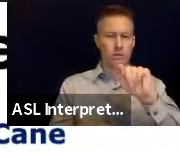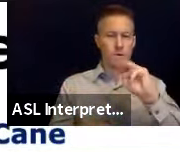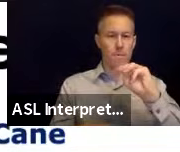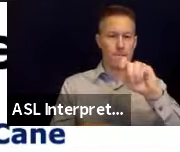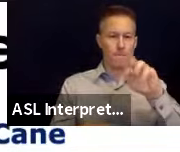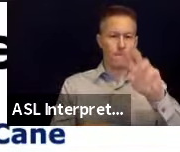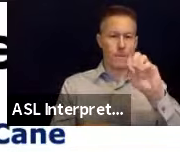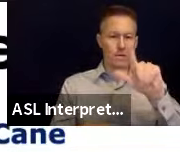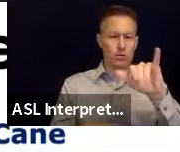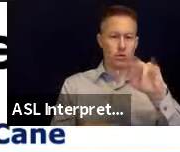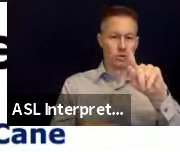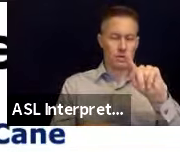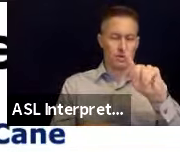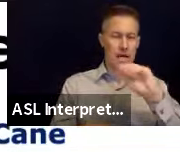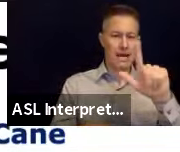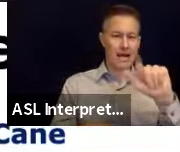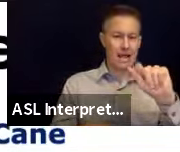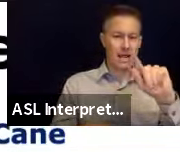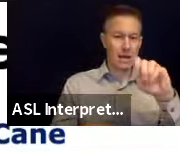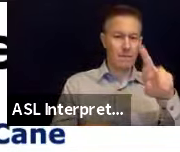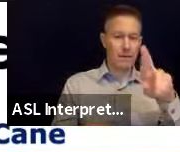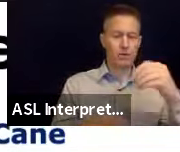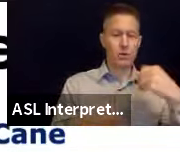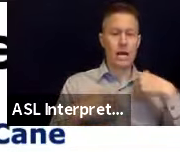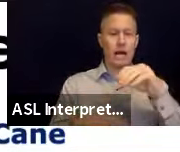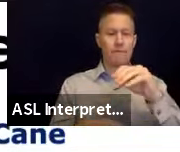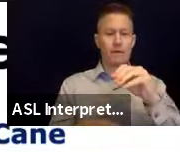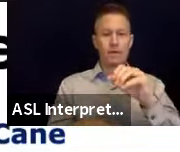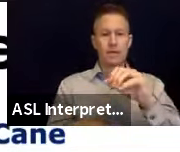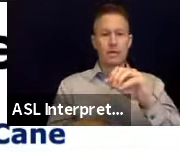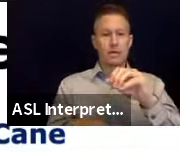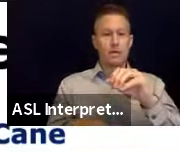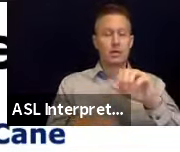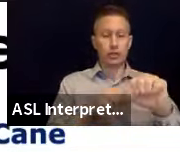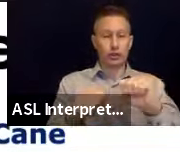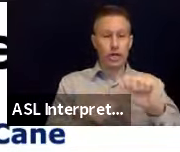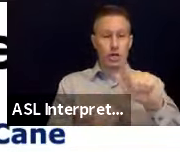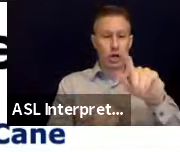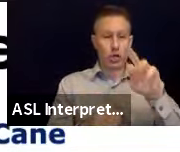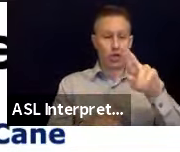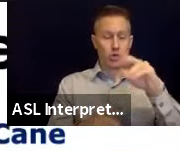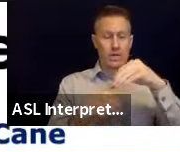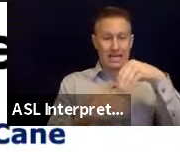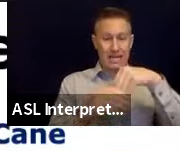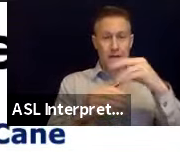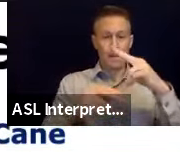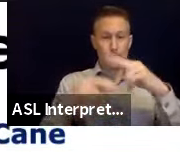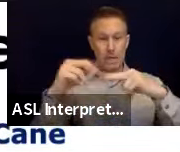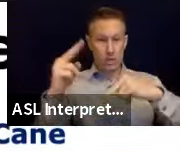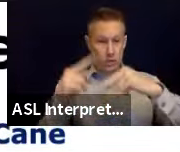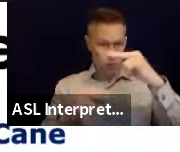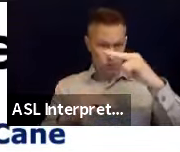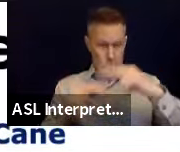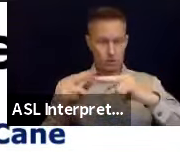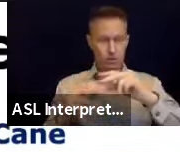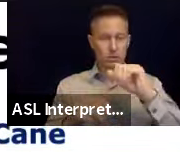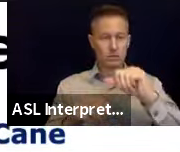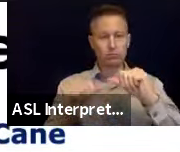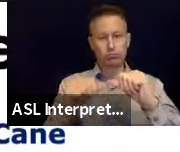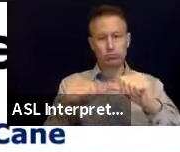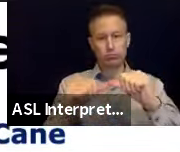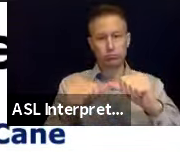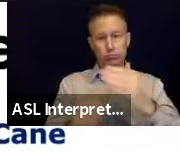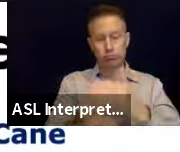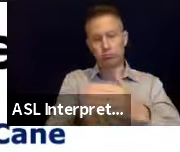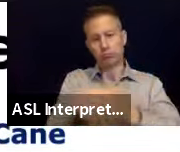Metro, who have incorporated ShakeAlert into several of their buildings and other infrastructure. They're continuing to make improvements all